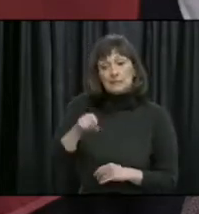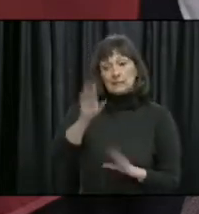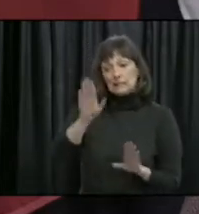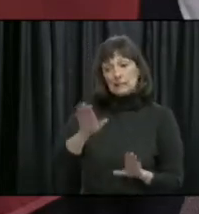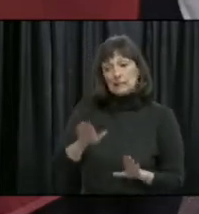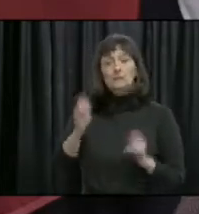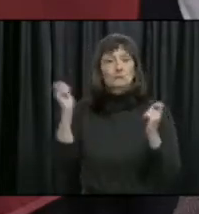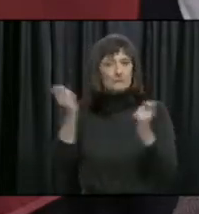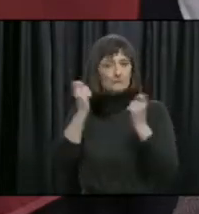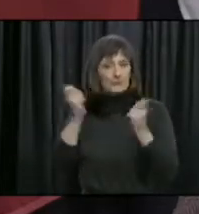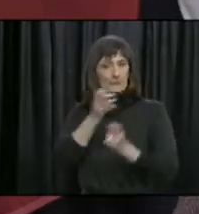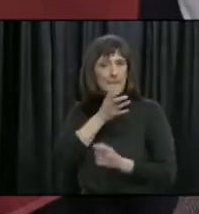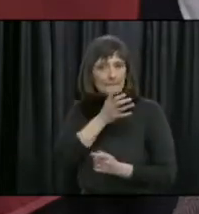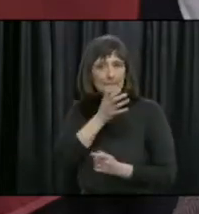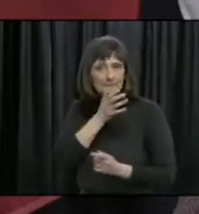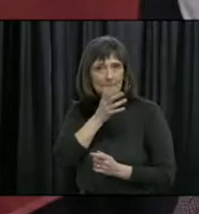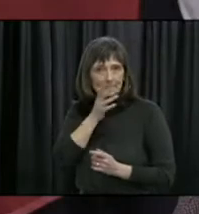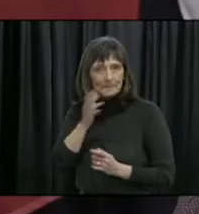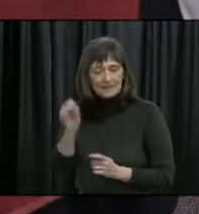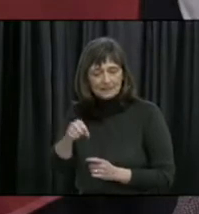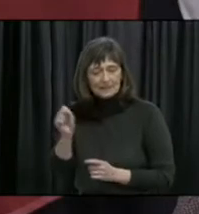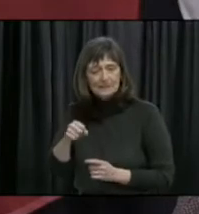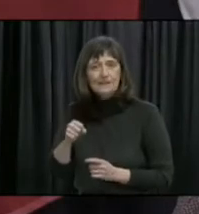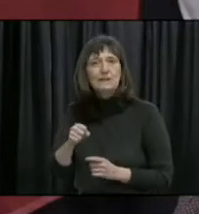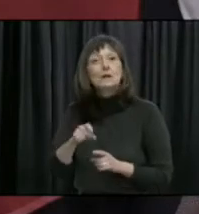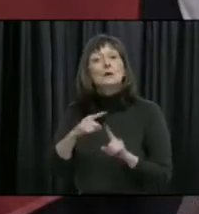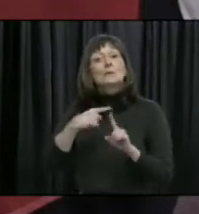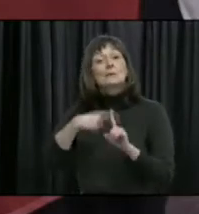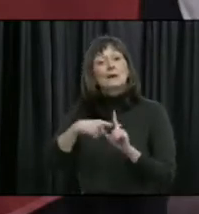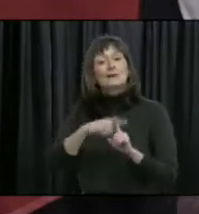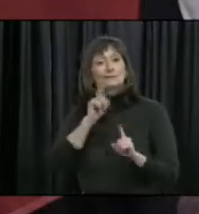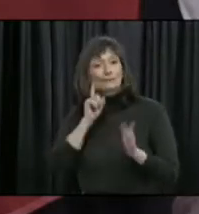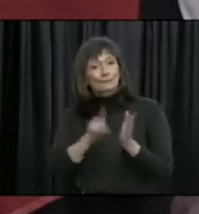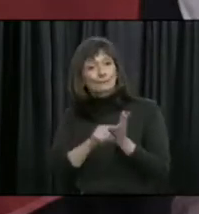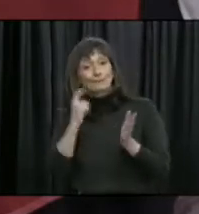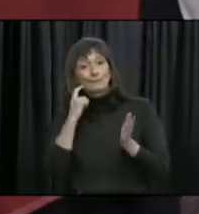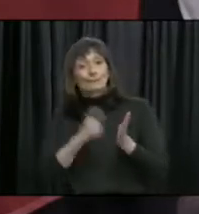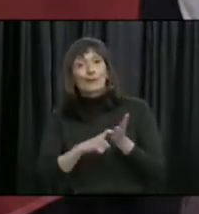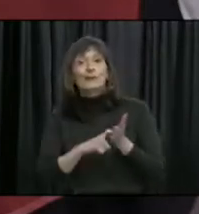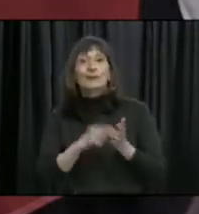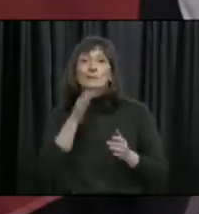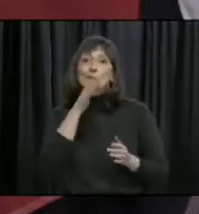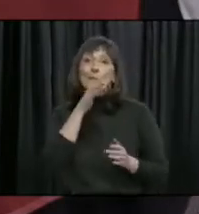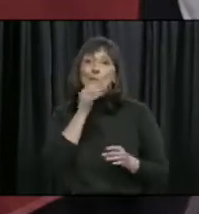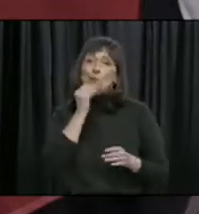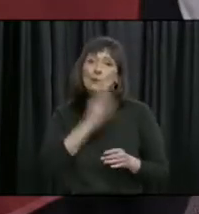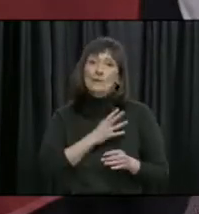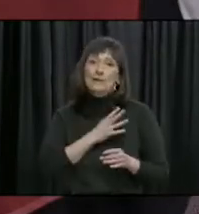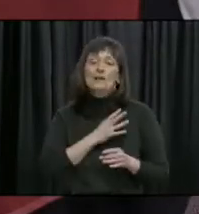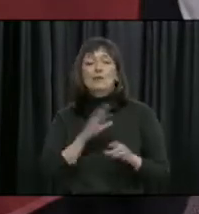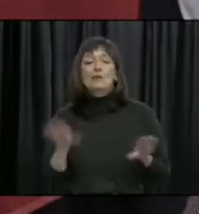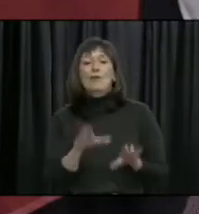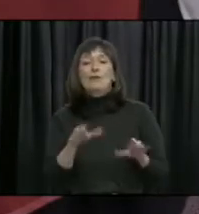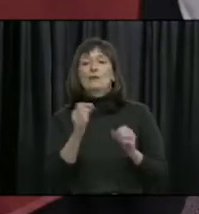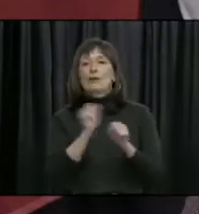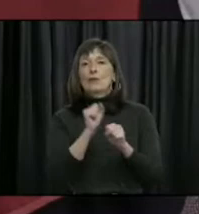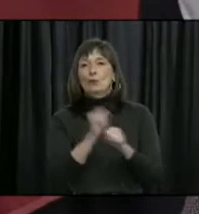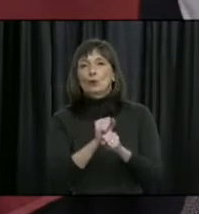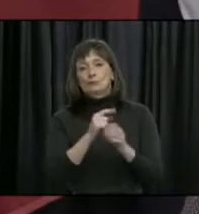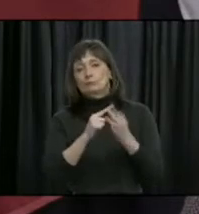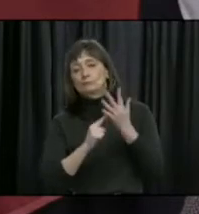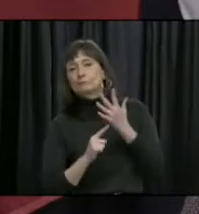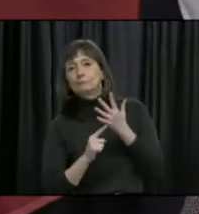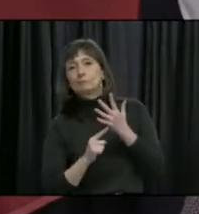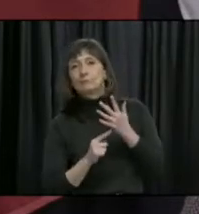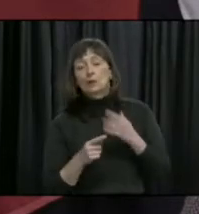lives this weekend, it is important to recognize the work that women are doing throughout the province. We know that COVID-19